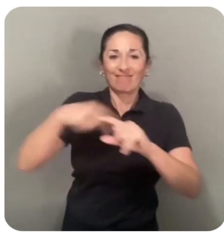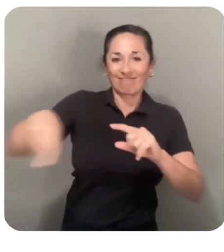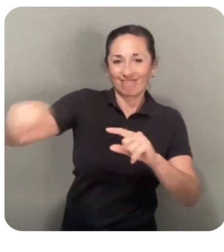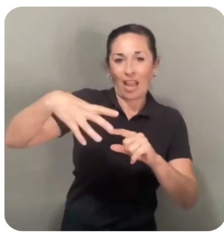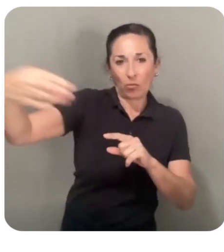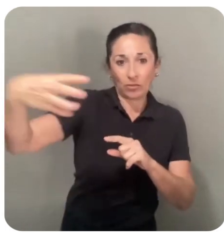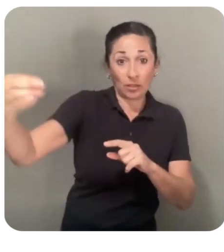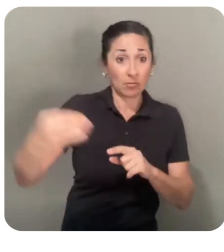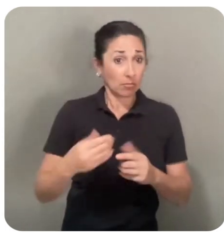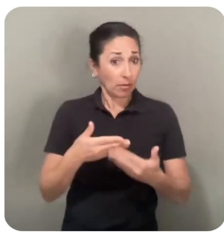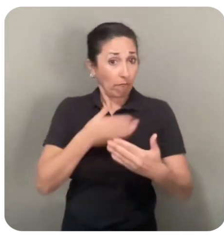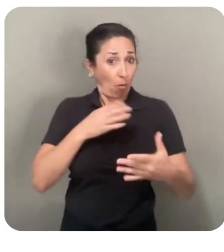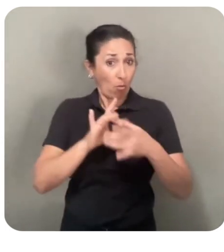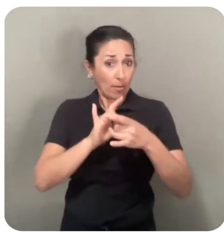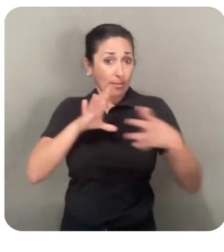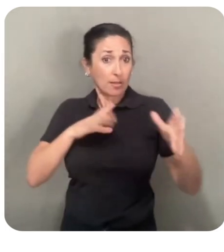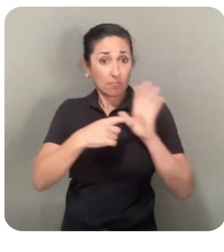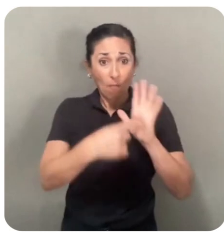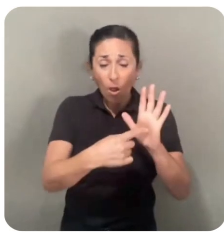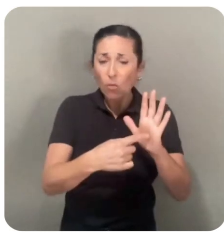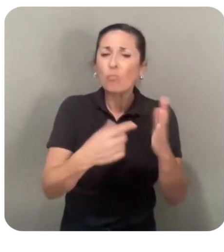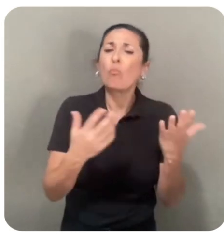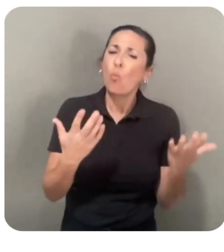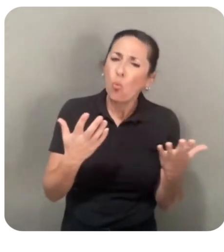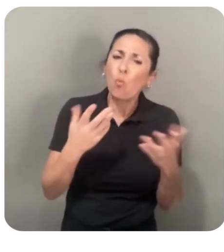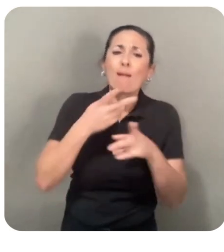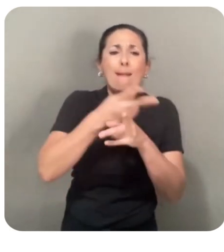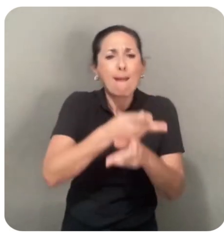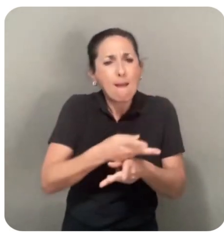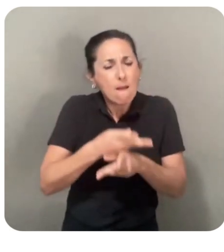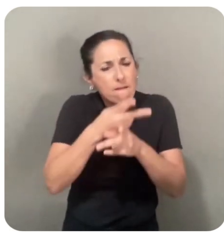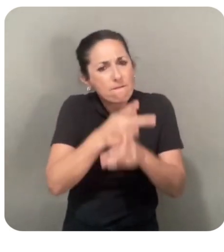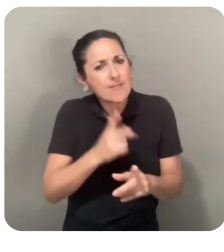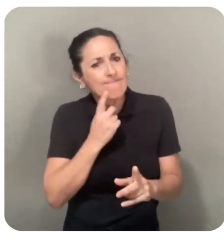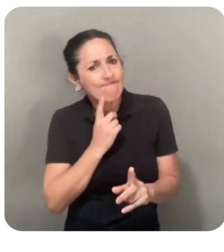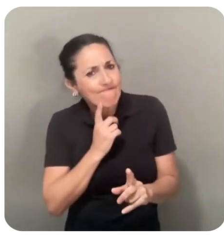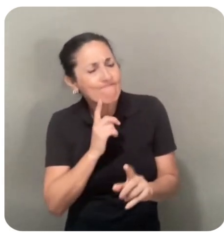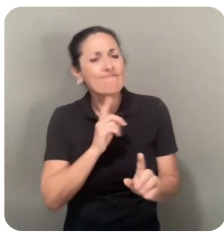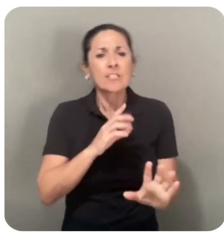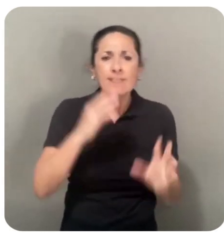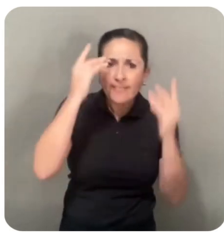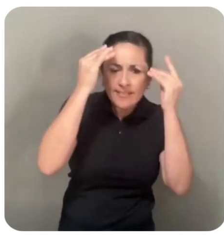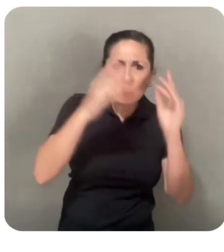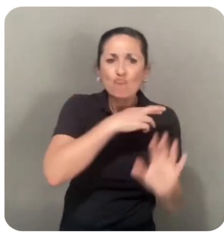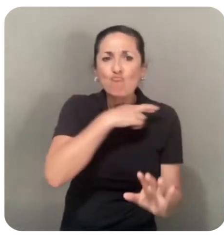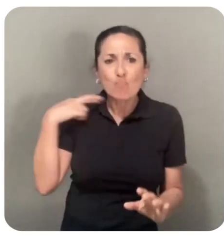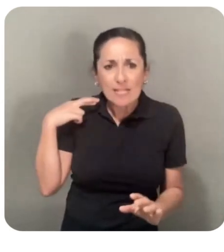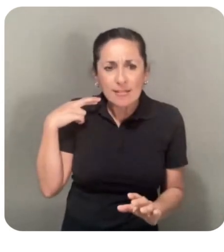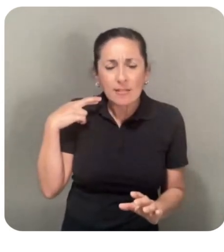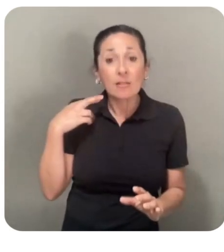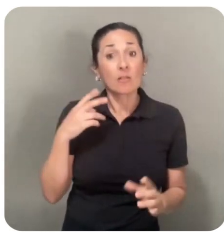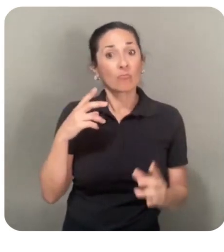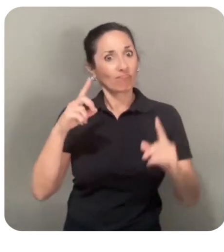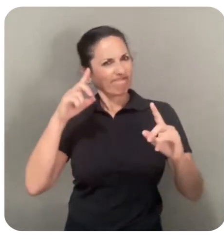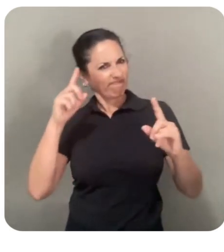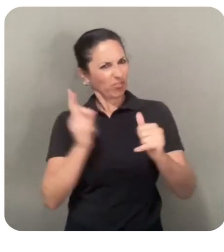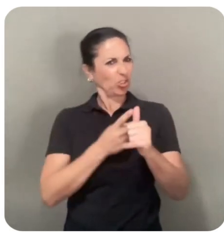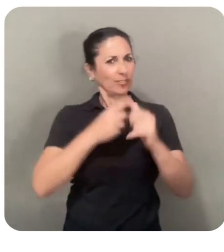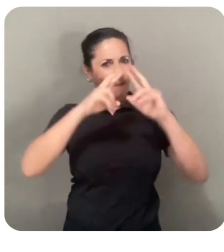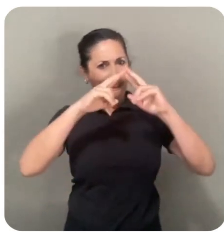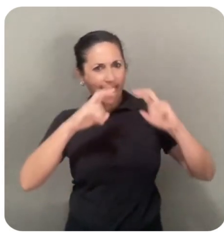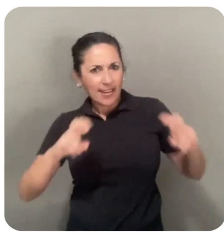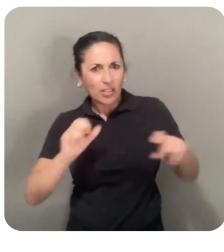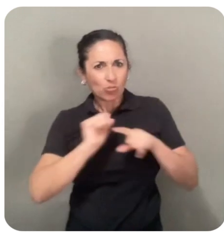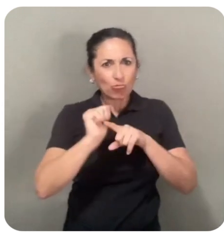Before we release the model, we take a careful look at its potential risks. We start by analyzing the training